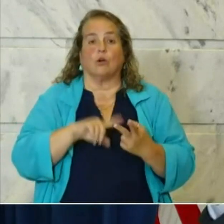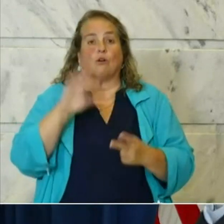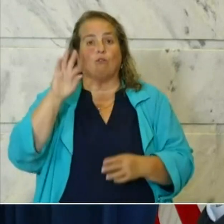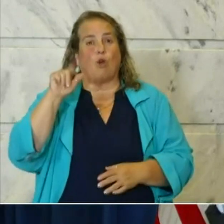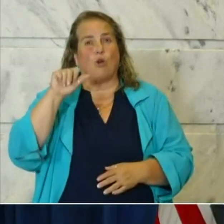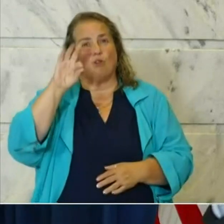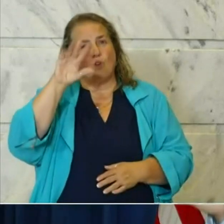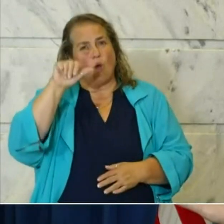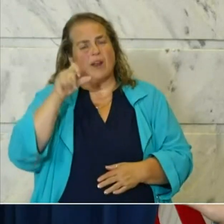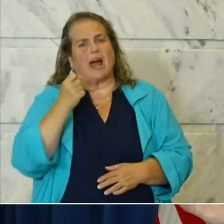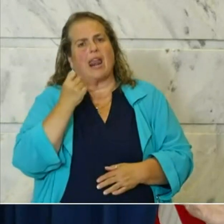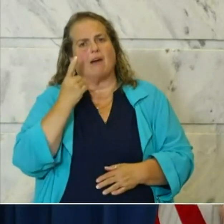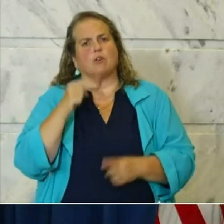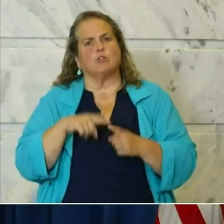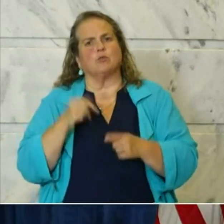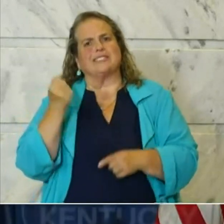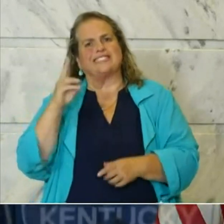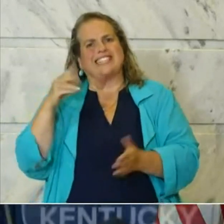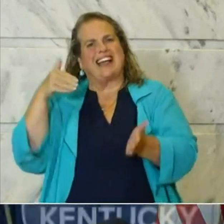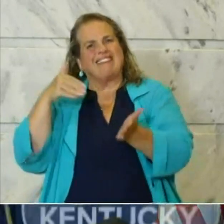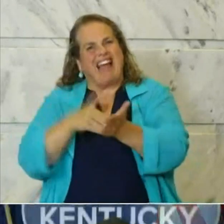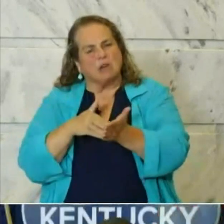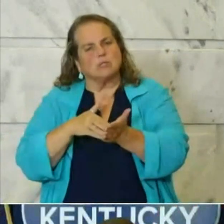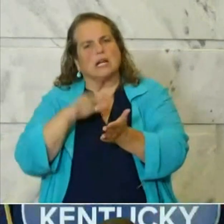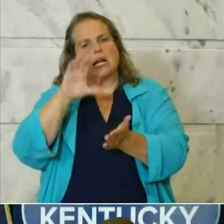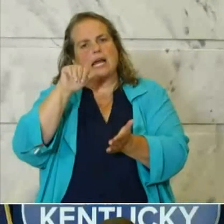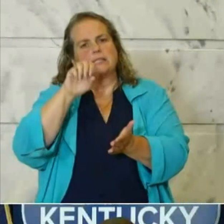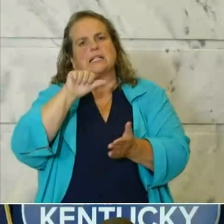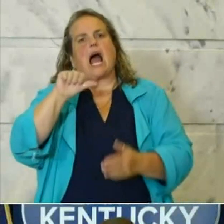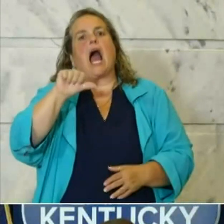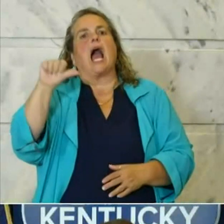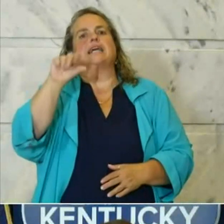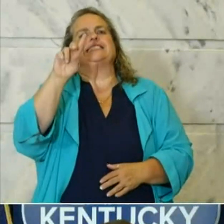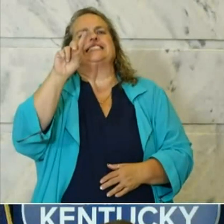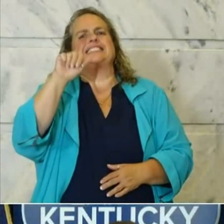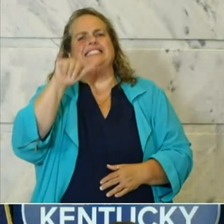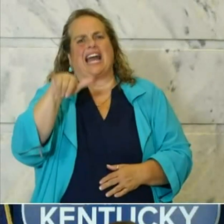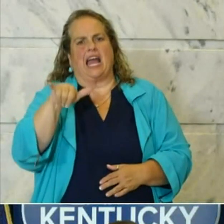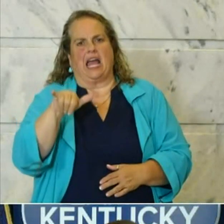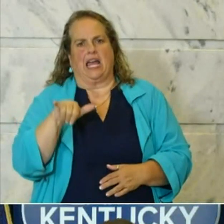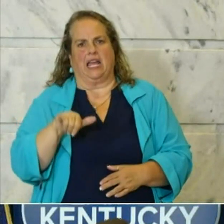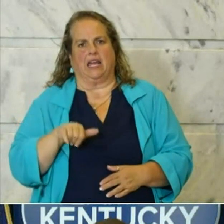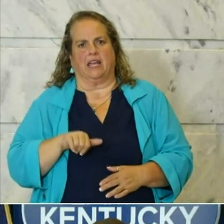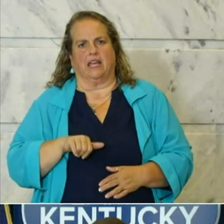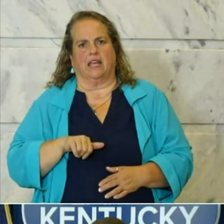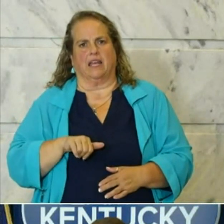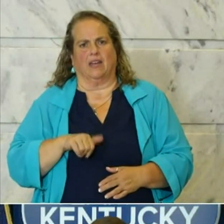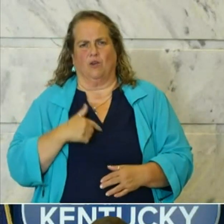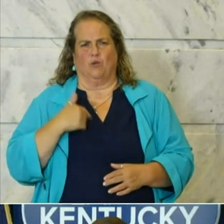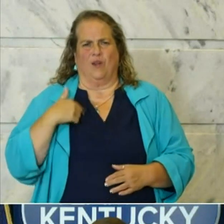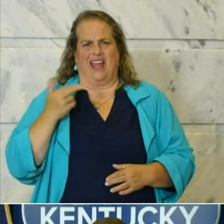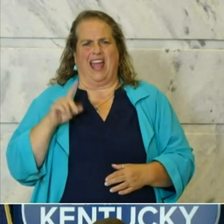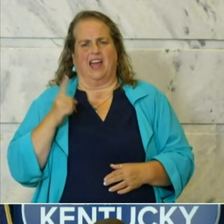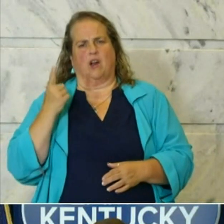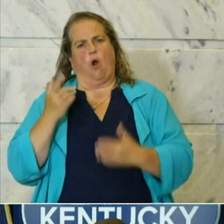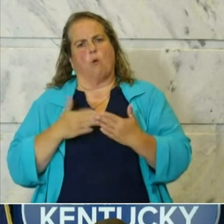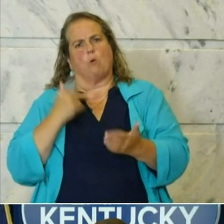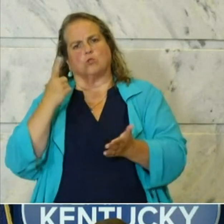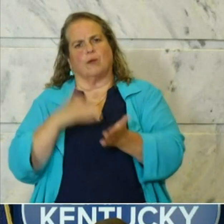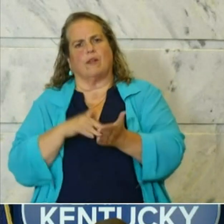is 11 to 16,000 cases a day. And we had almost 1000 just yesterday.